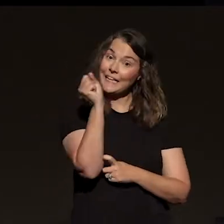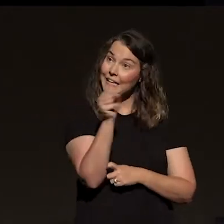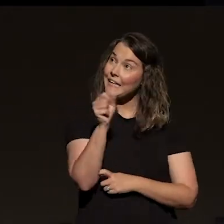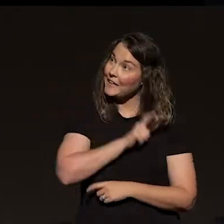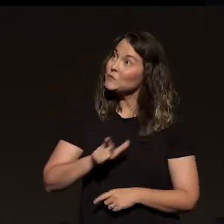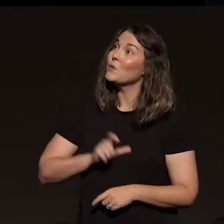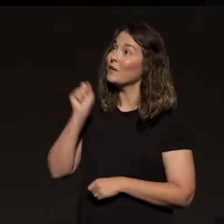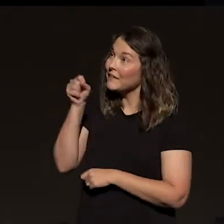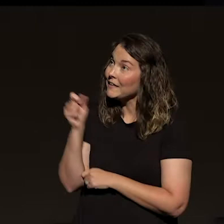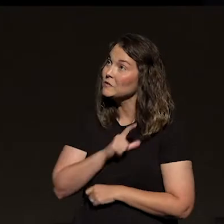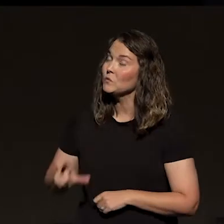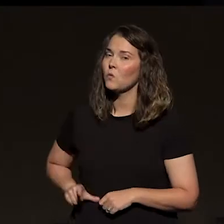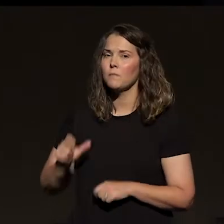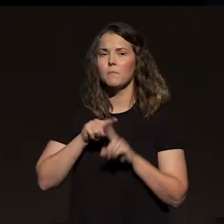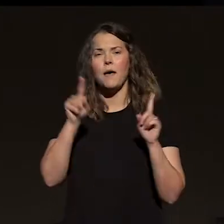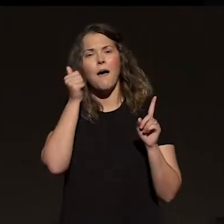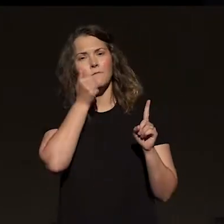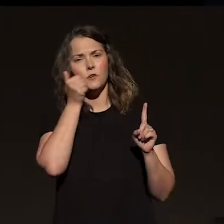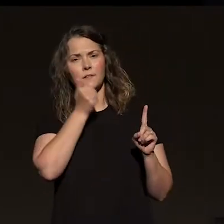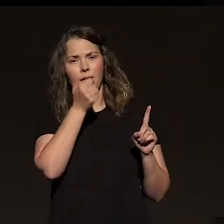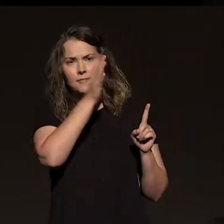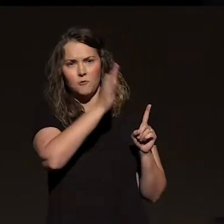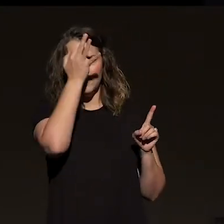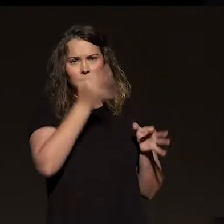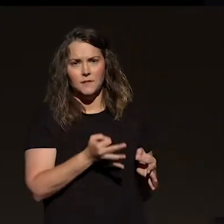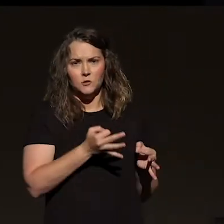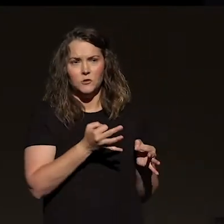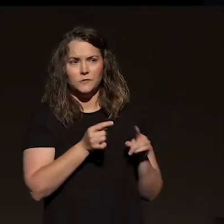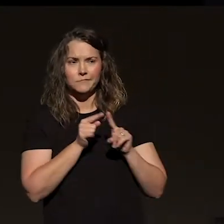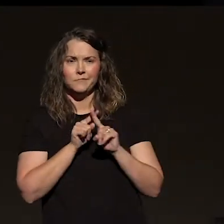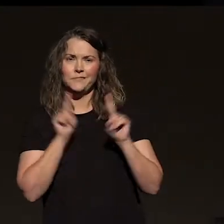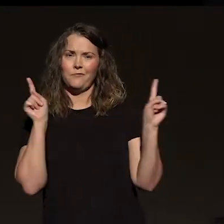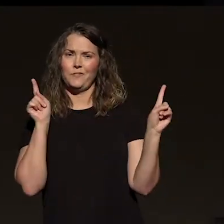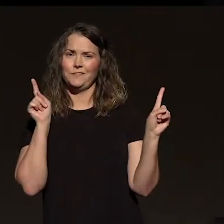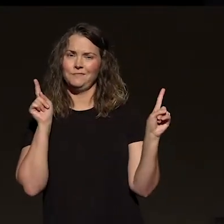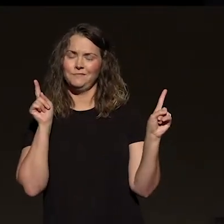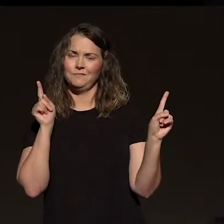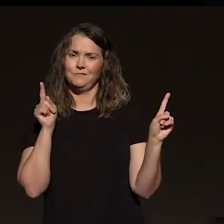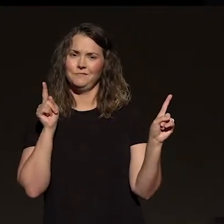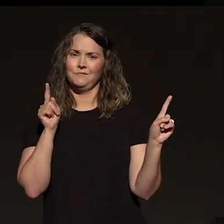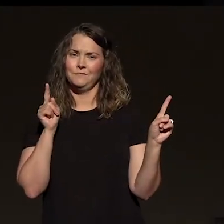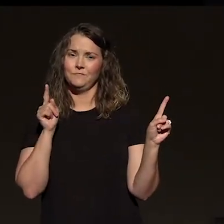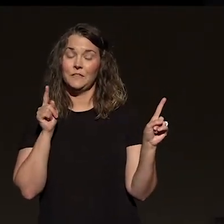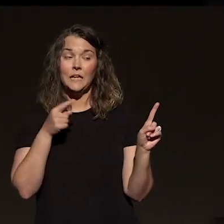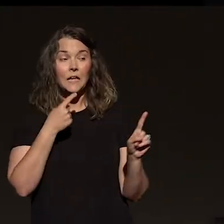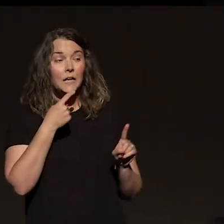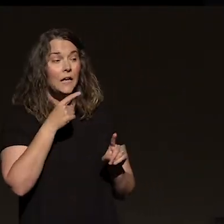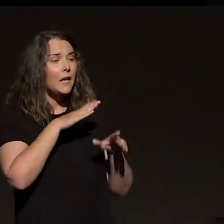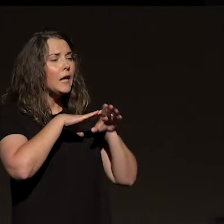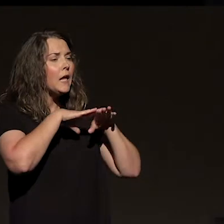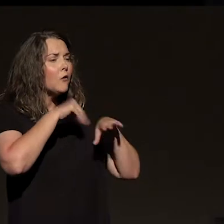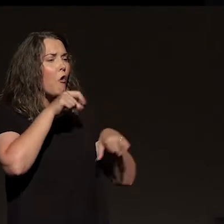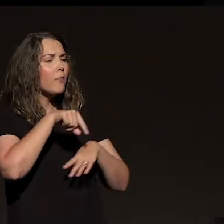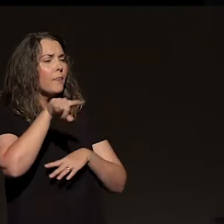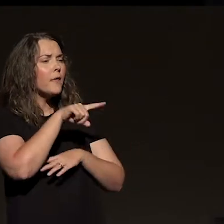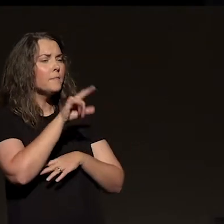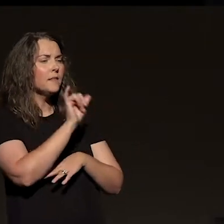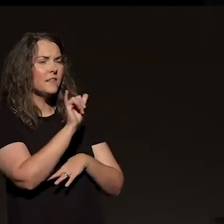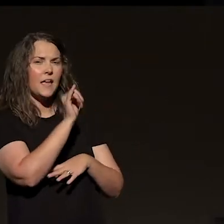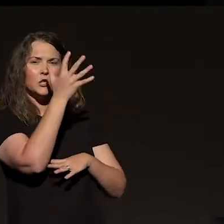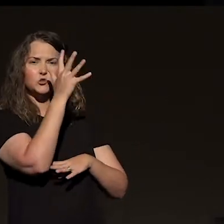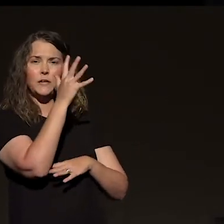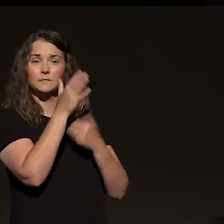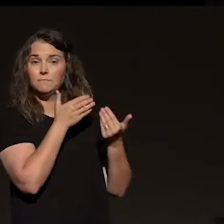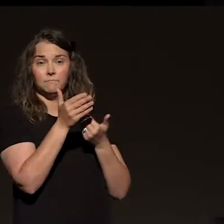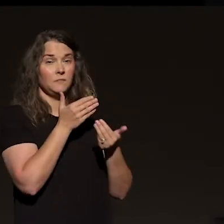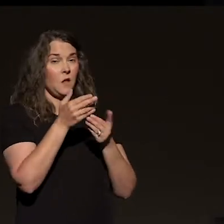Lord, yes, Lord. But their daily decisions would say, I don't think so. He called them, he said, you're like a tree. It doesn't matter what kind of tree you